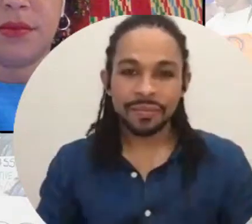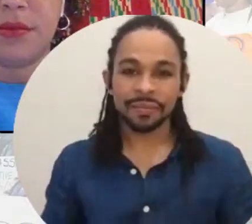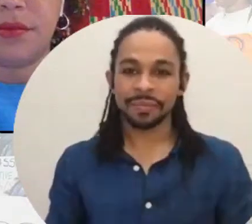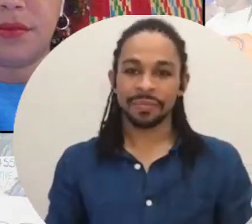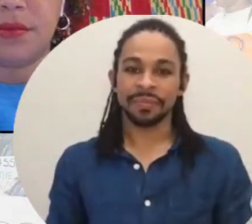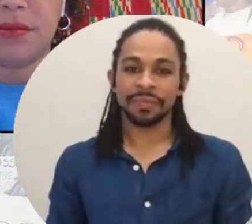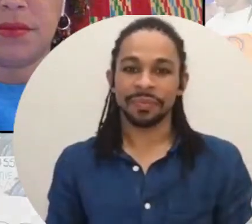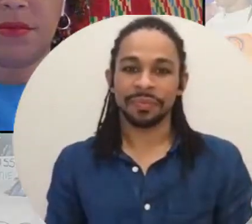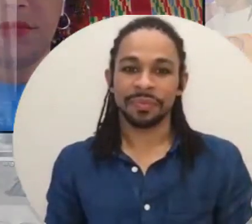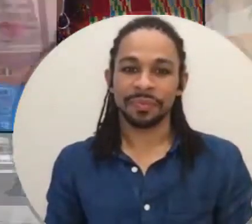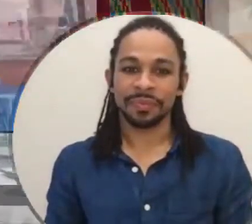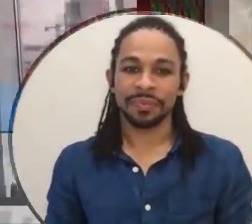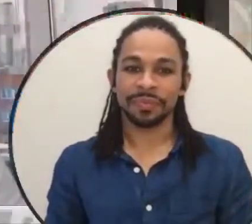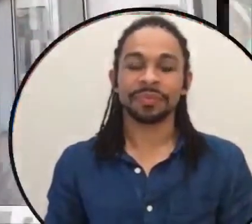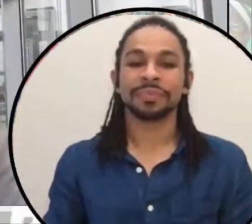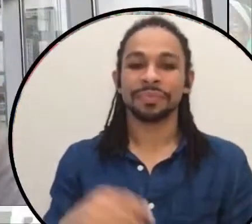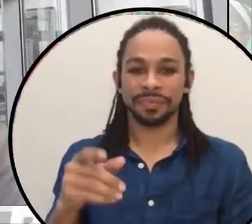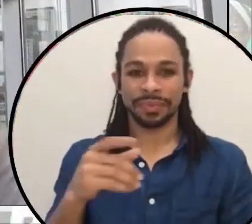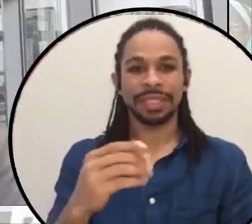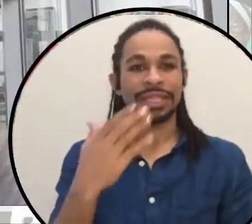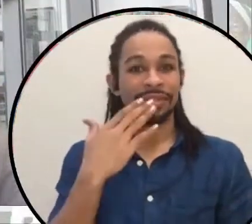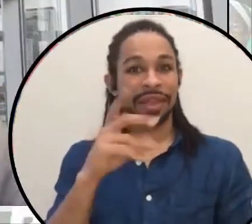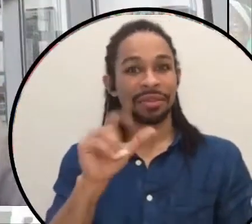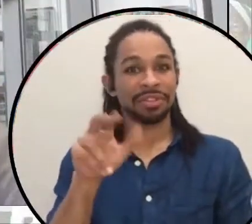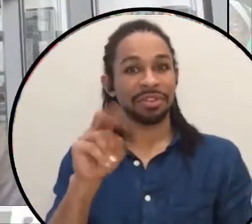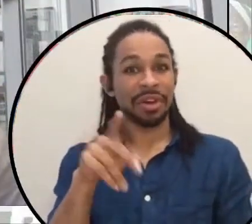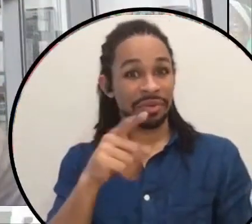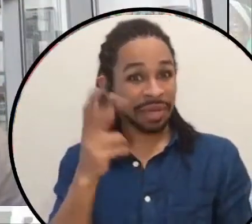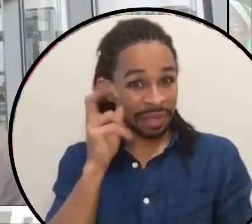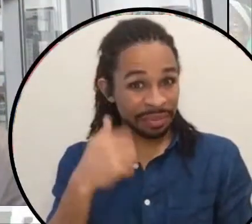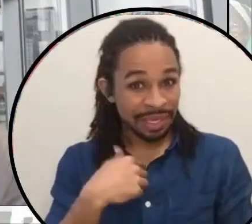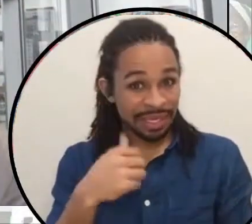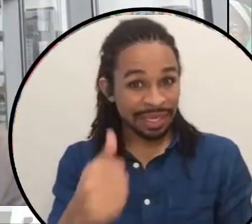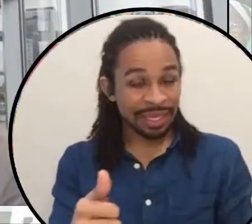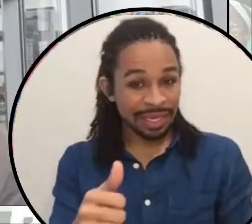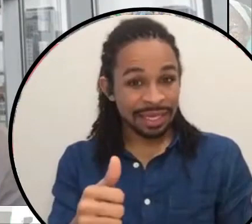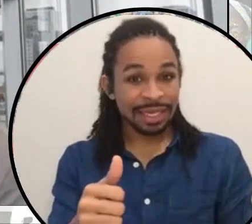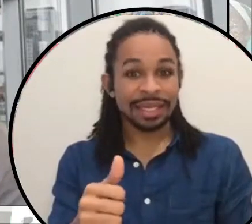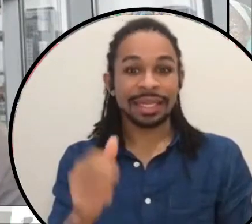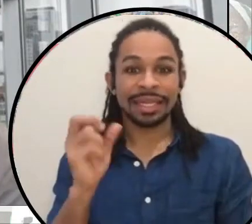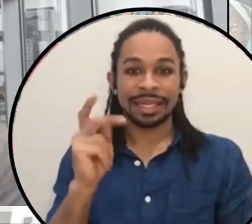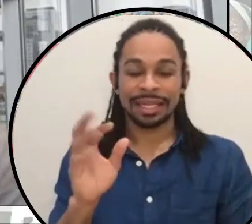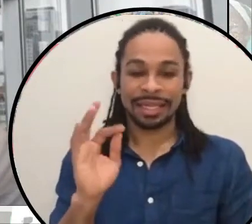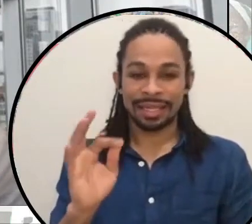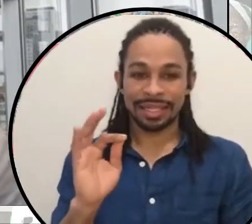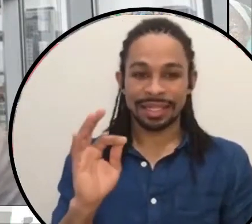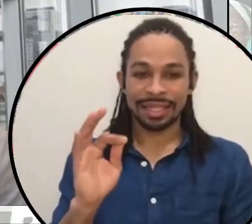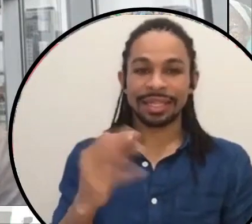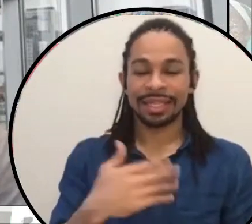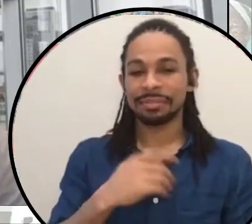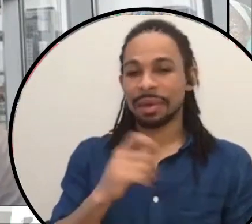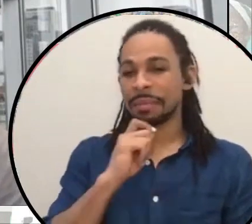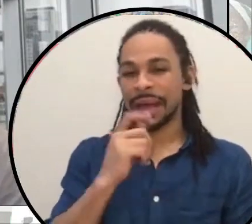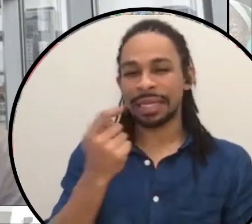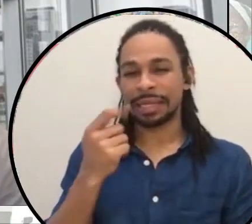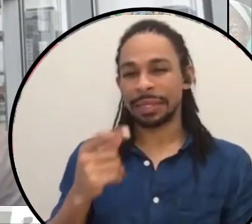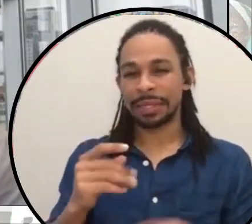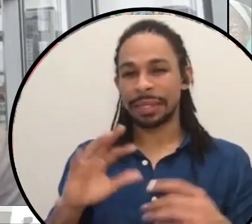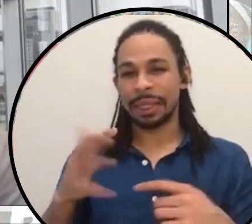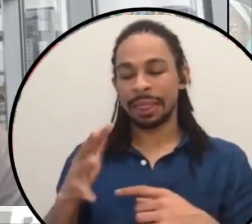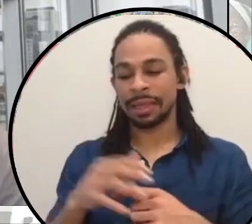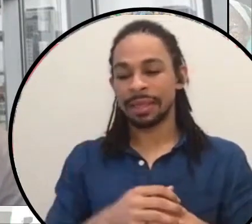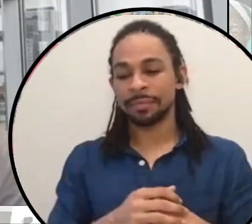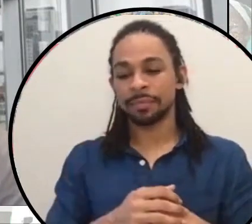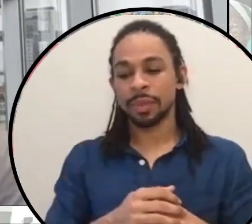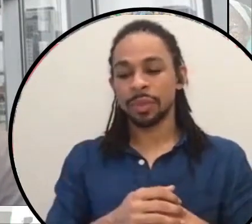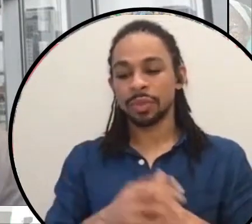Thank you, Dylan. Can you guys hear me? Because my microphone's macking a little hinky. Um, so I work